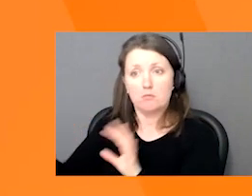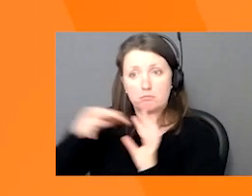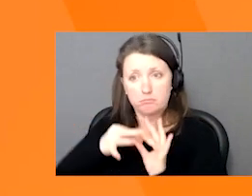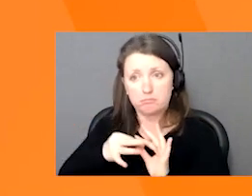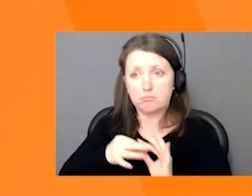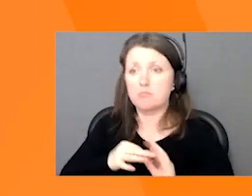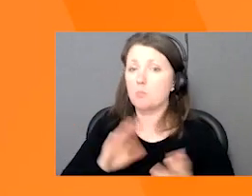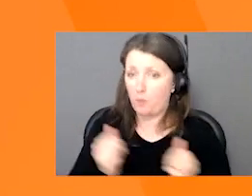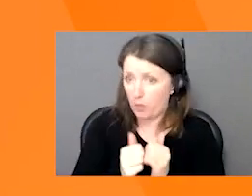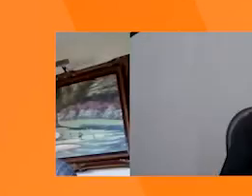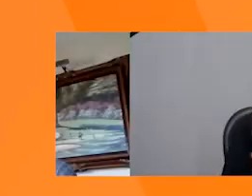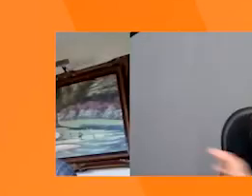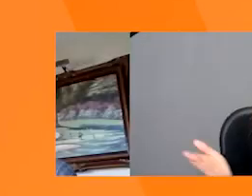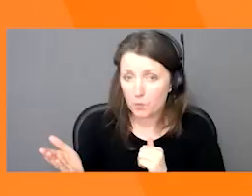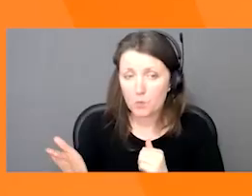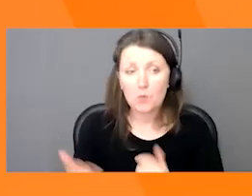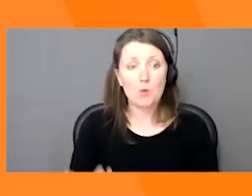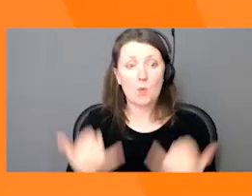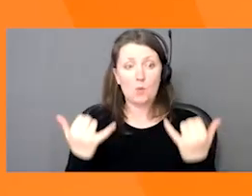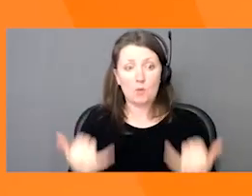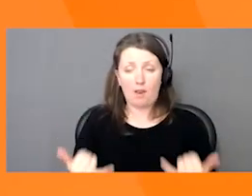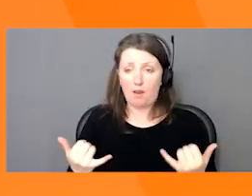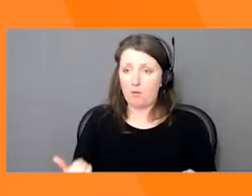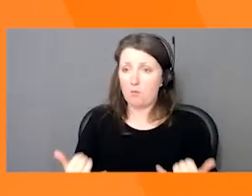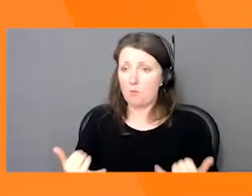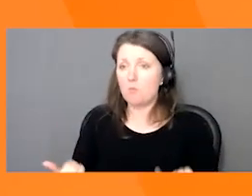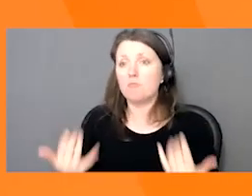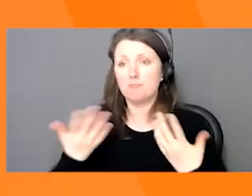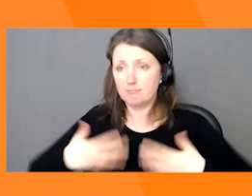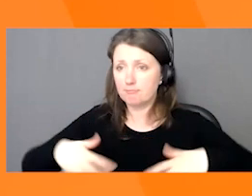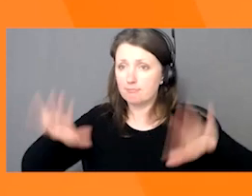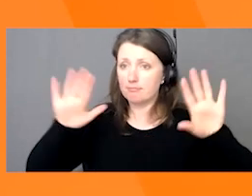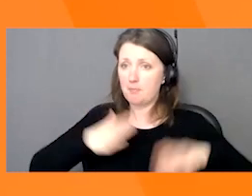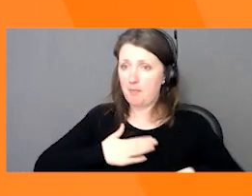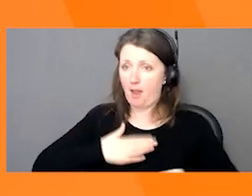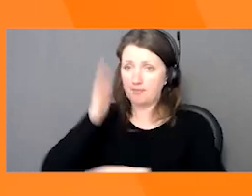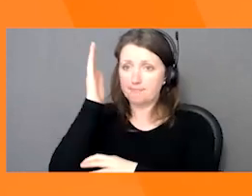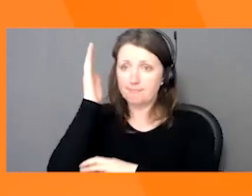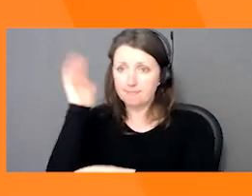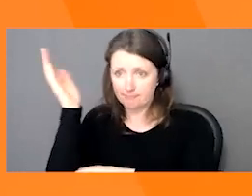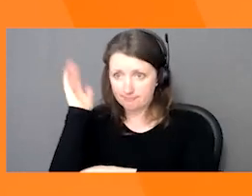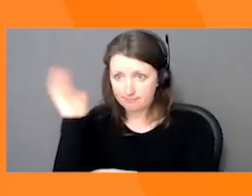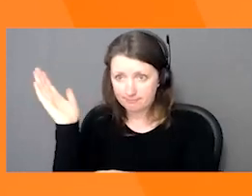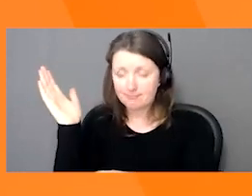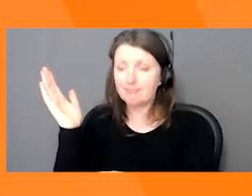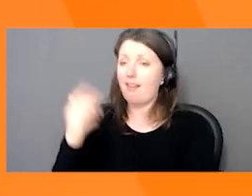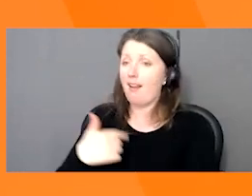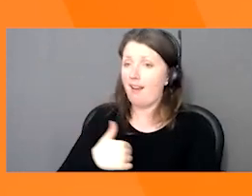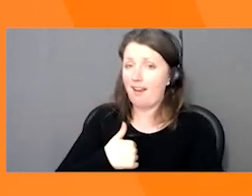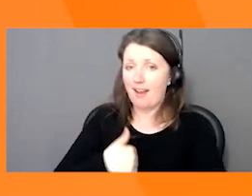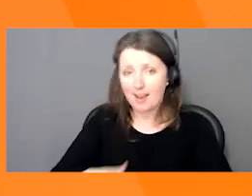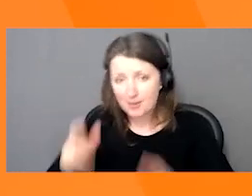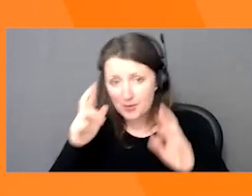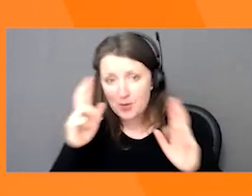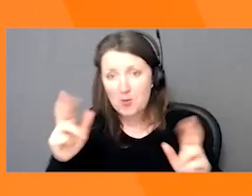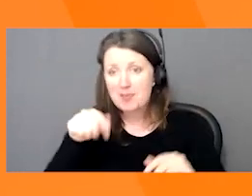And that concludes the formal part of our presentation. We hope you learn some new things and you'll help use this information to help you